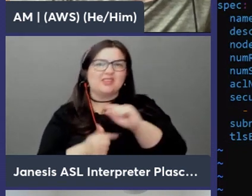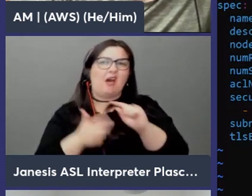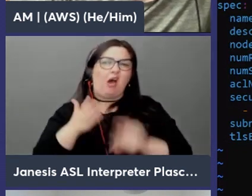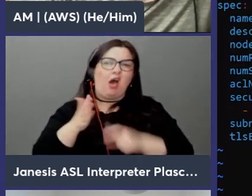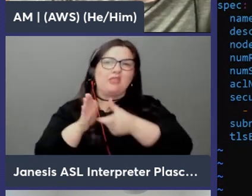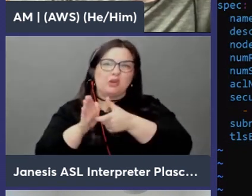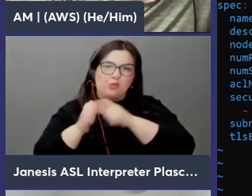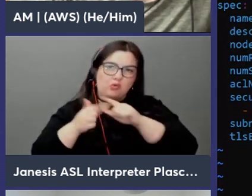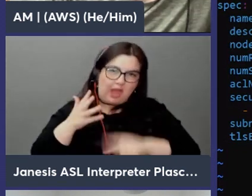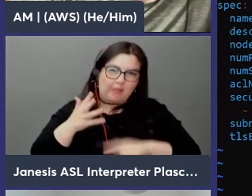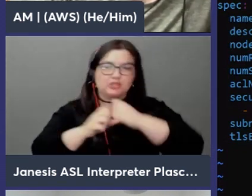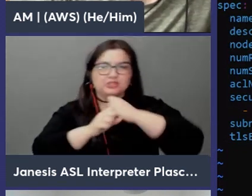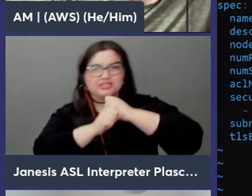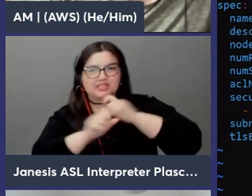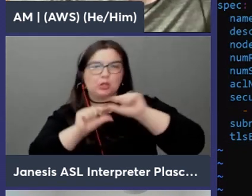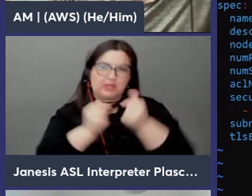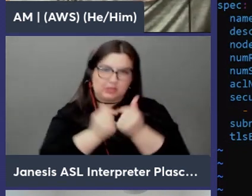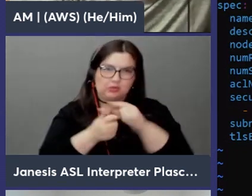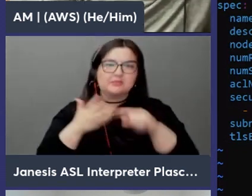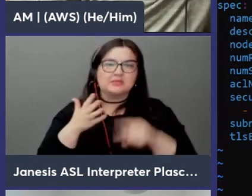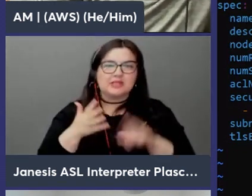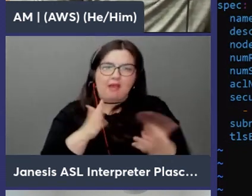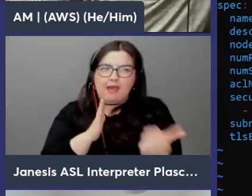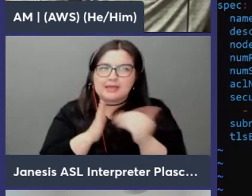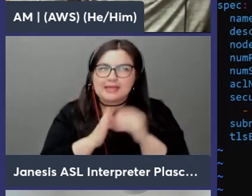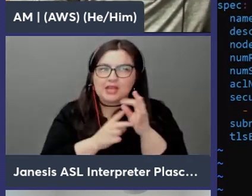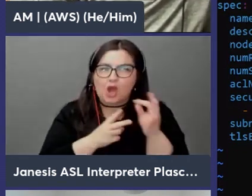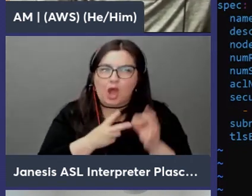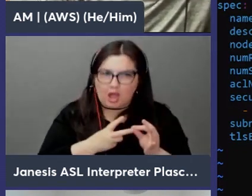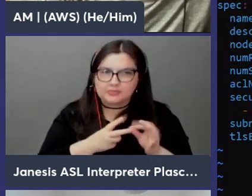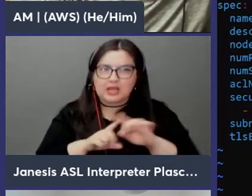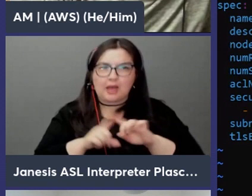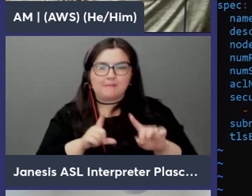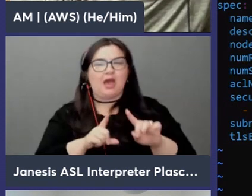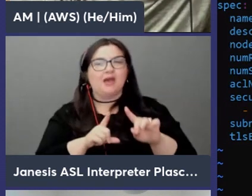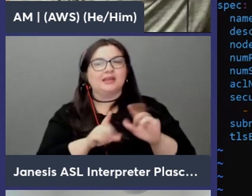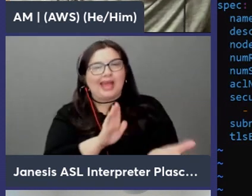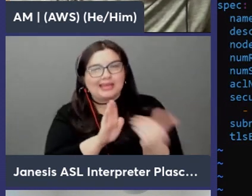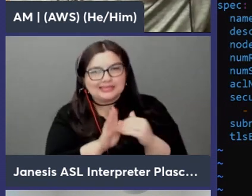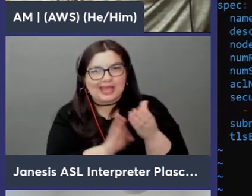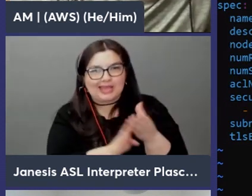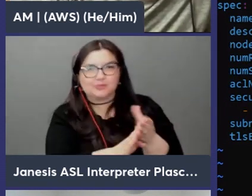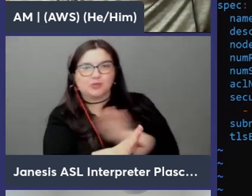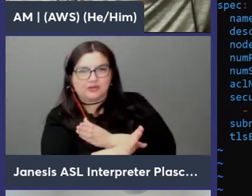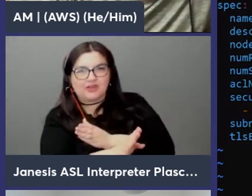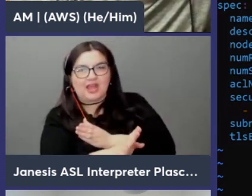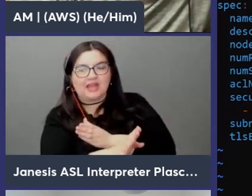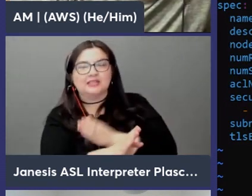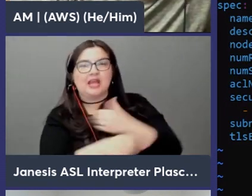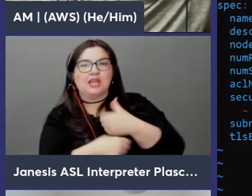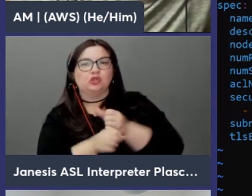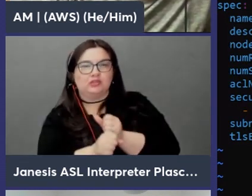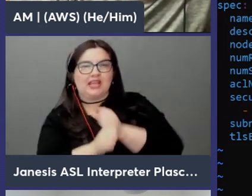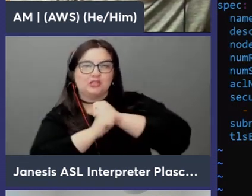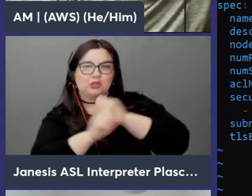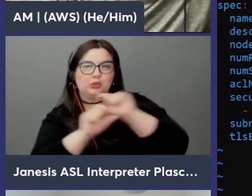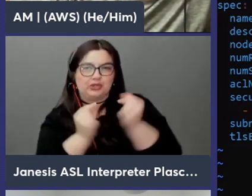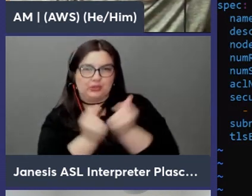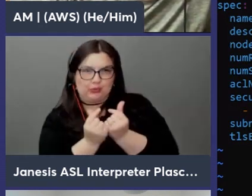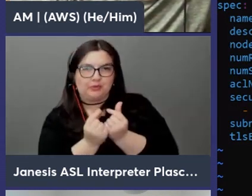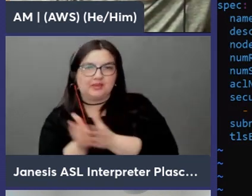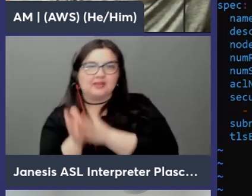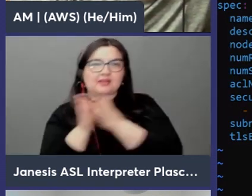including some security groups these are mostly optional but i did create the security group earlier so i'm just going to use that here all right so that's that's your